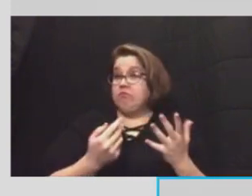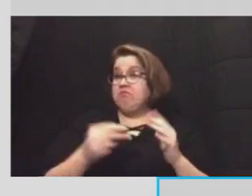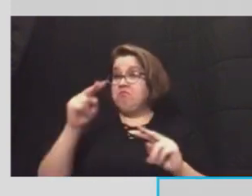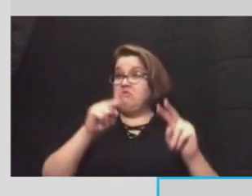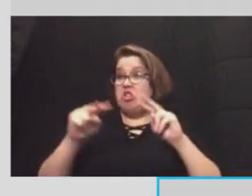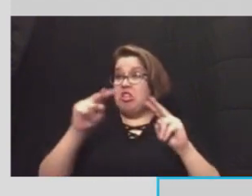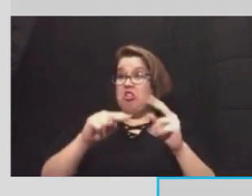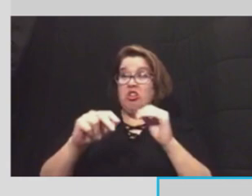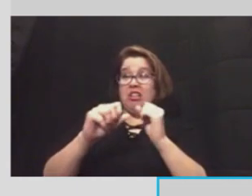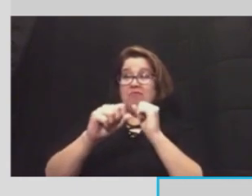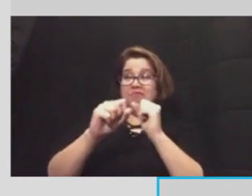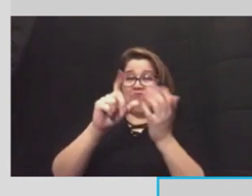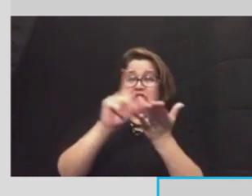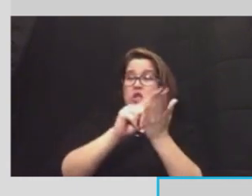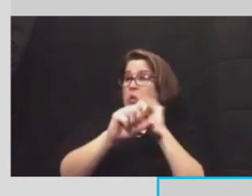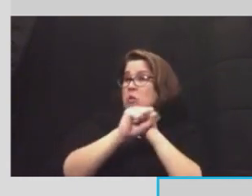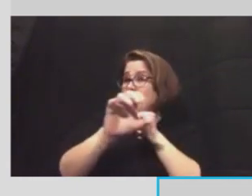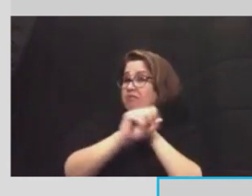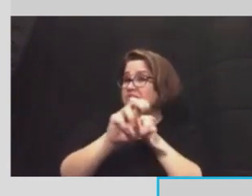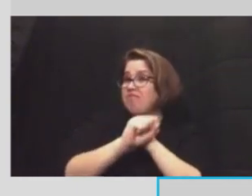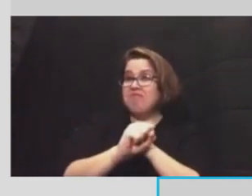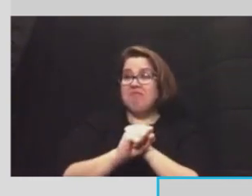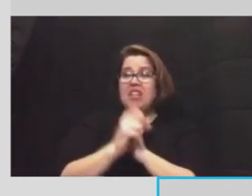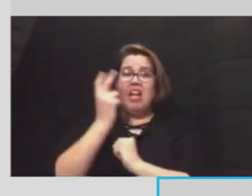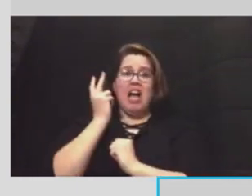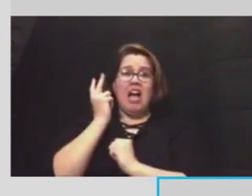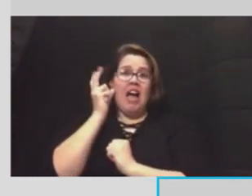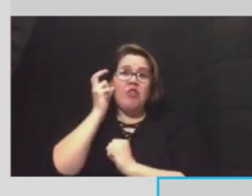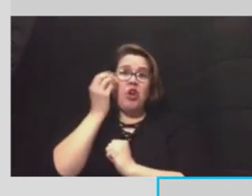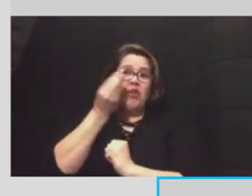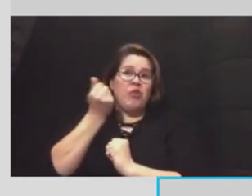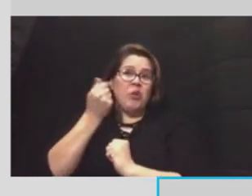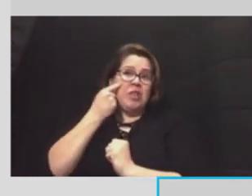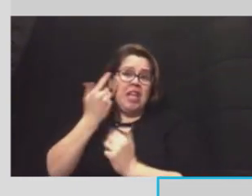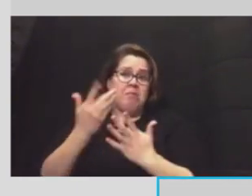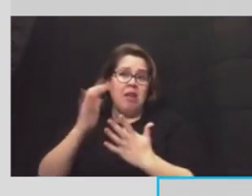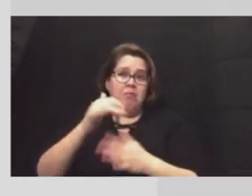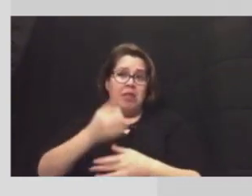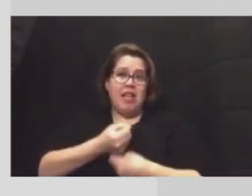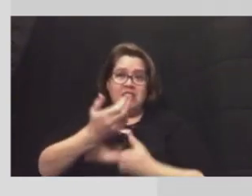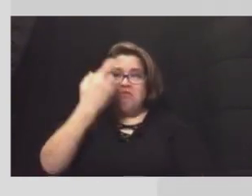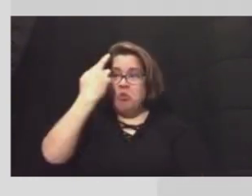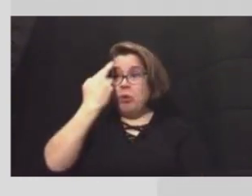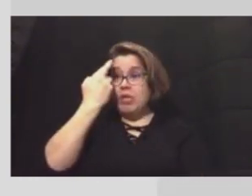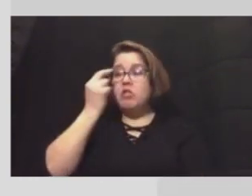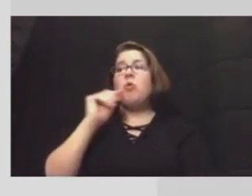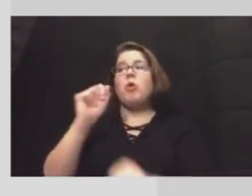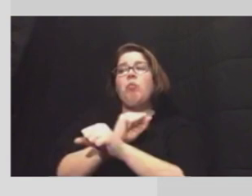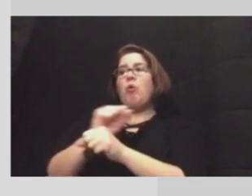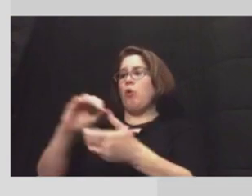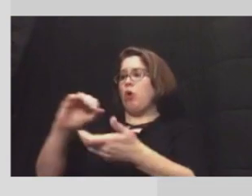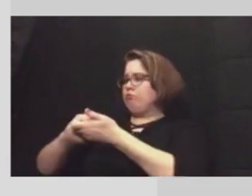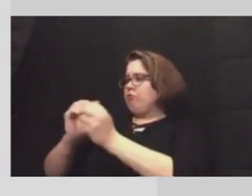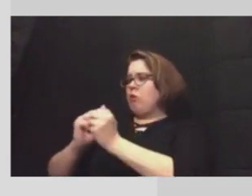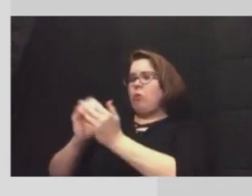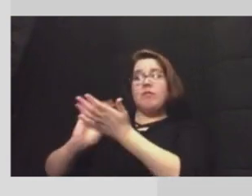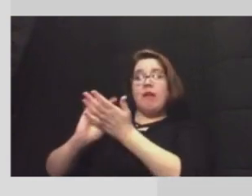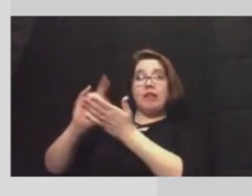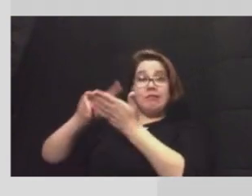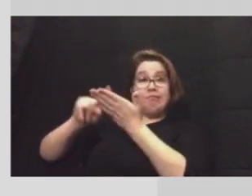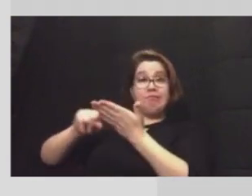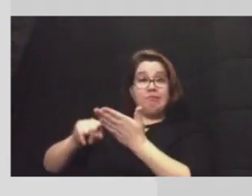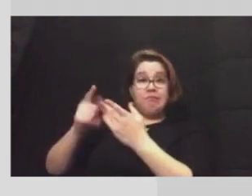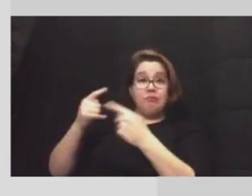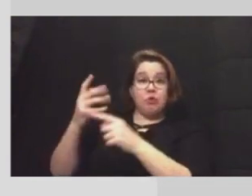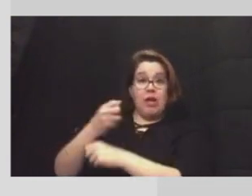clippings i think i i've seen this couple where that might be the case so we will be working with the medical examiner to see if we can get that